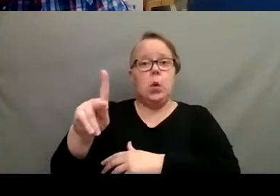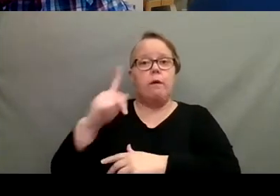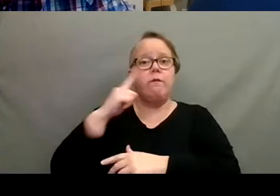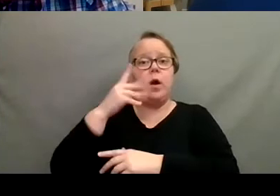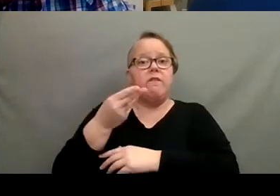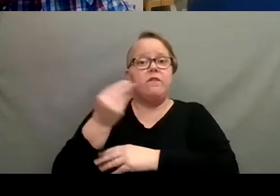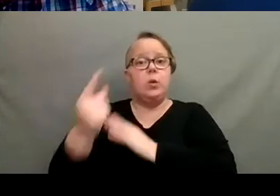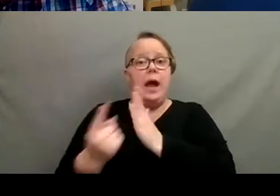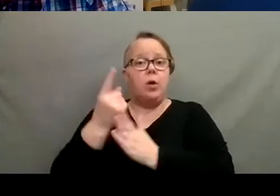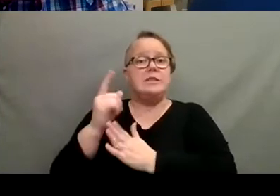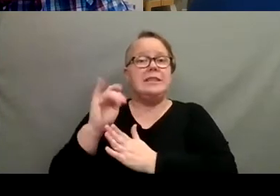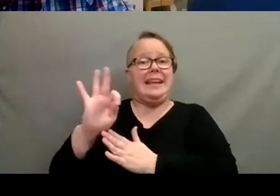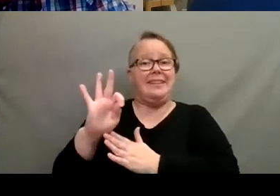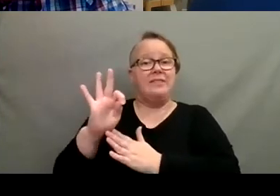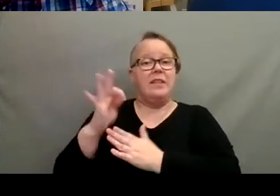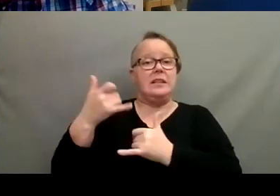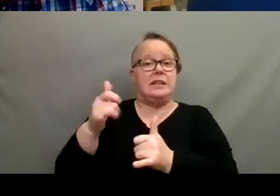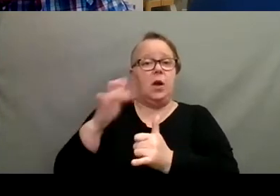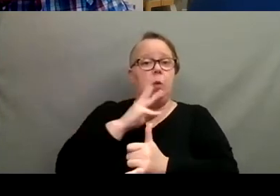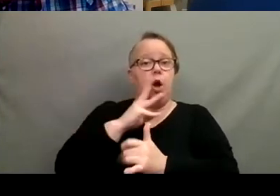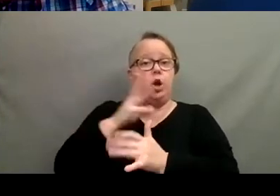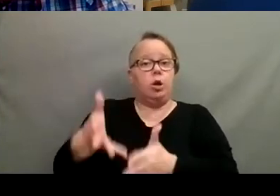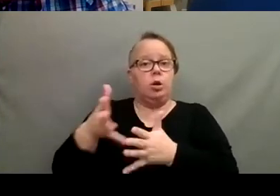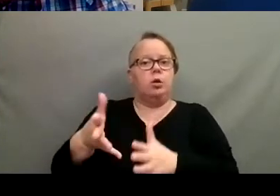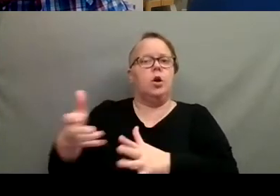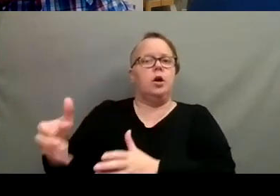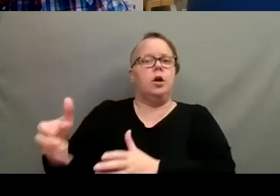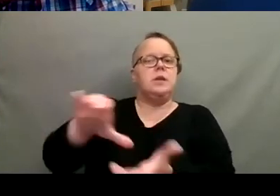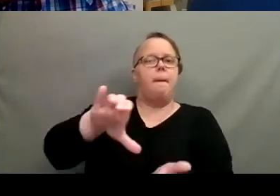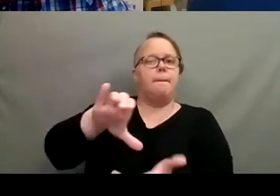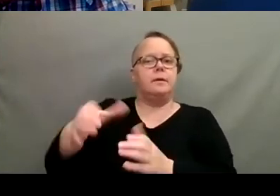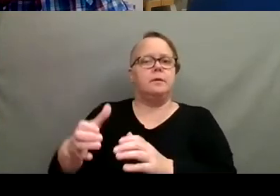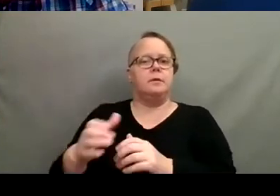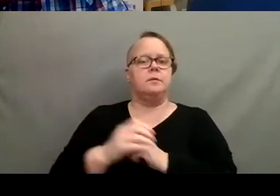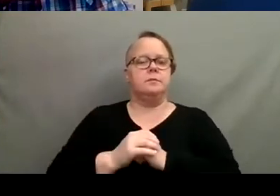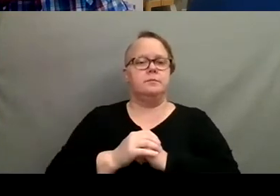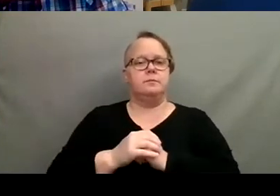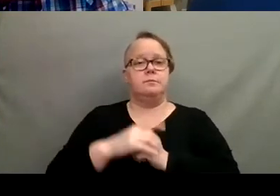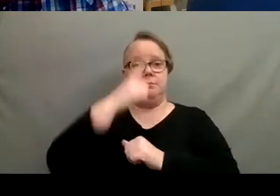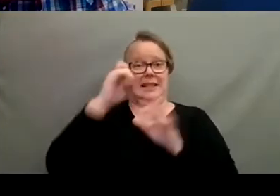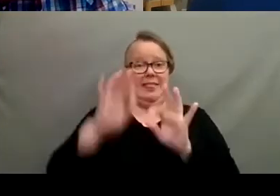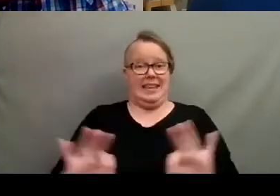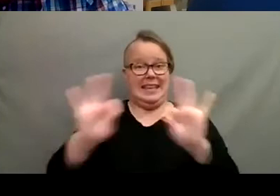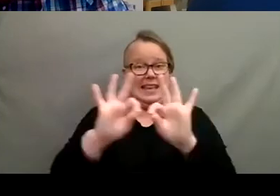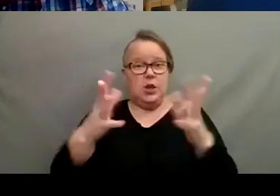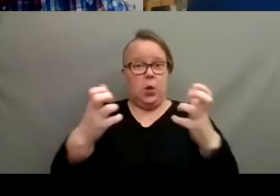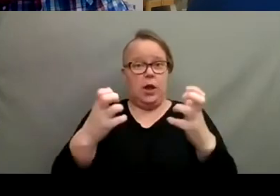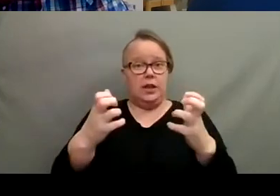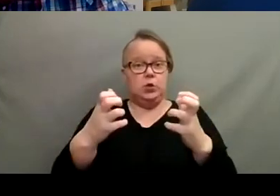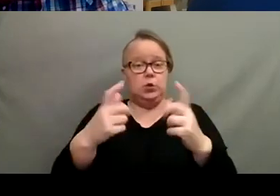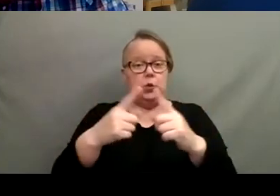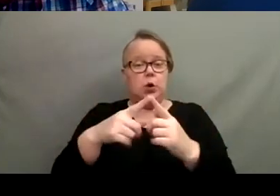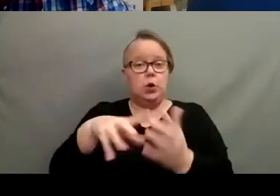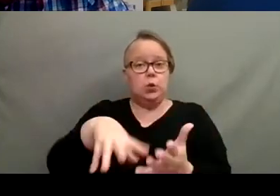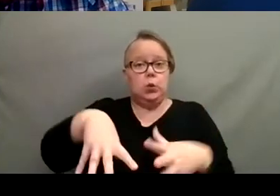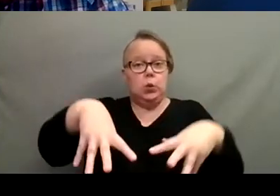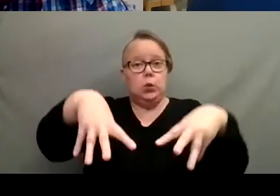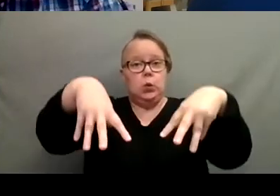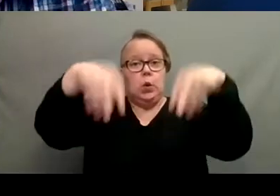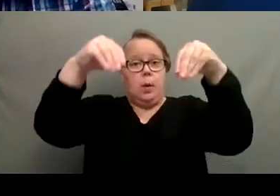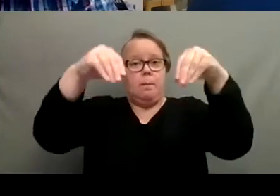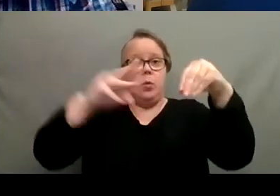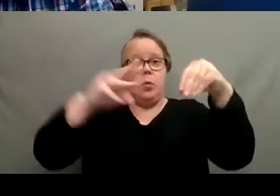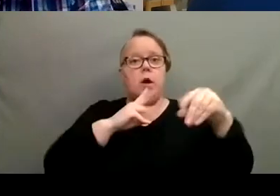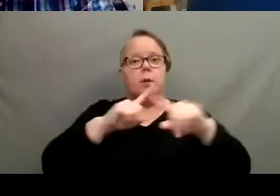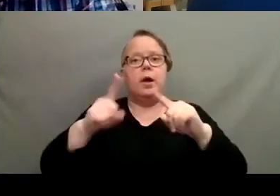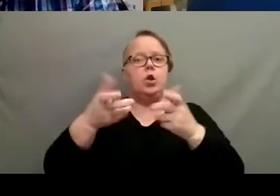that, if there's still water left in the tray to dump that out, uh, cause the key is that you want it to, to soak up that water, but you don't want it